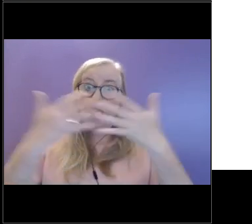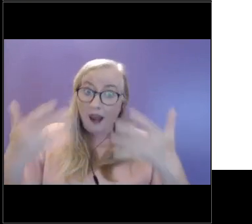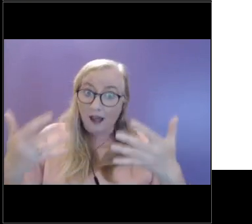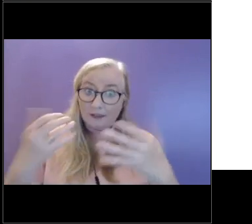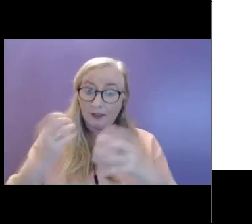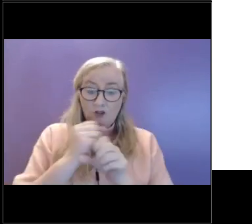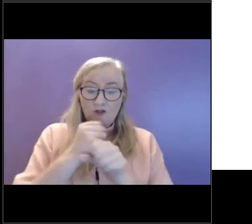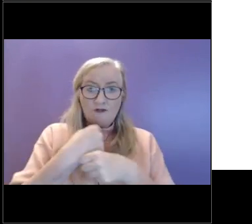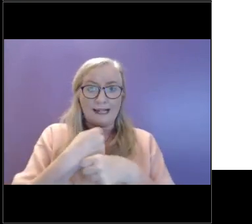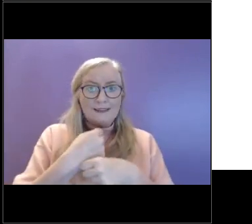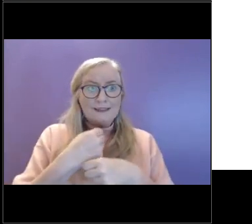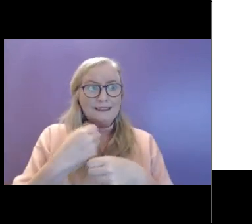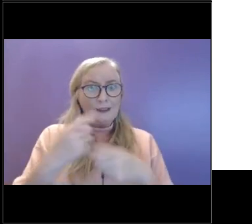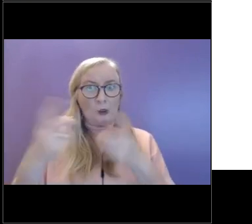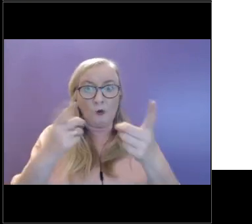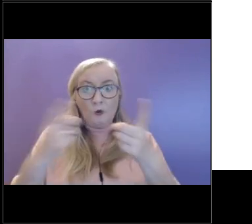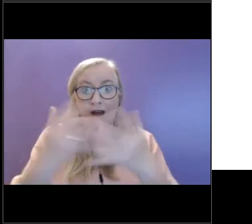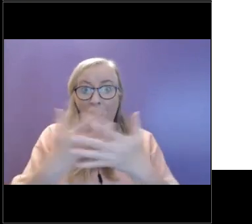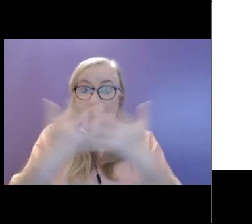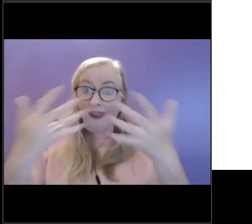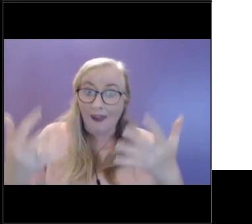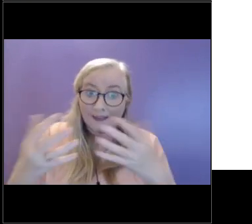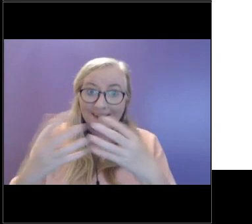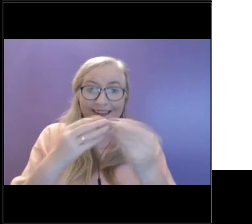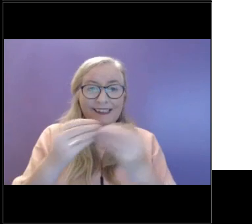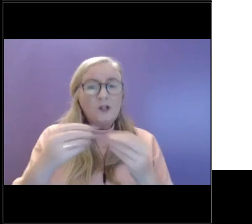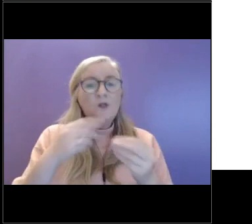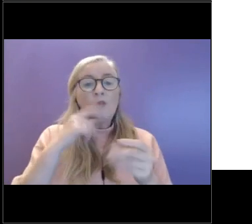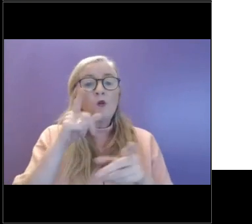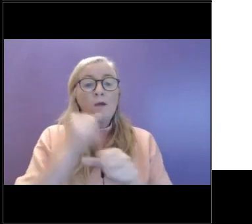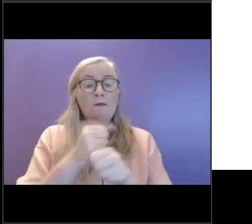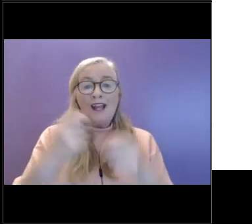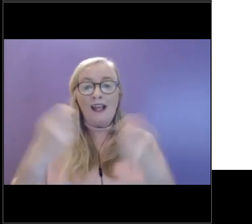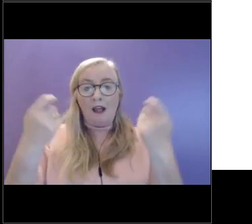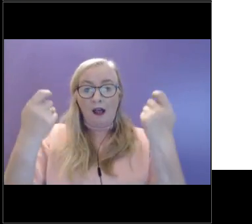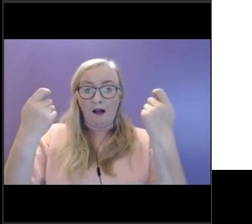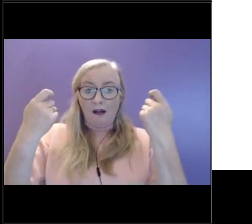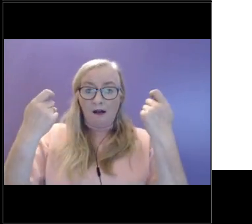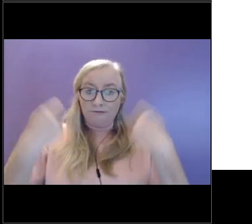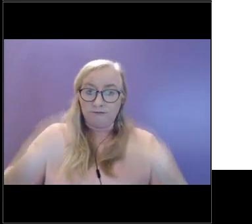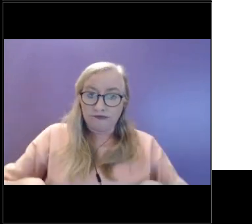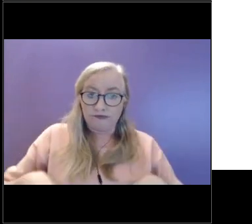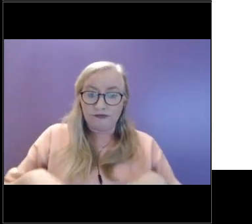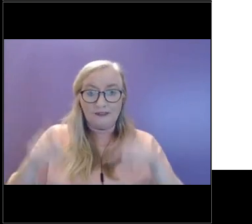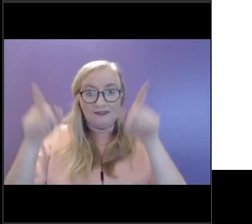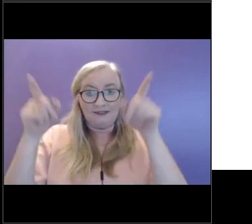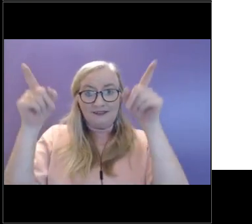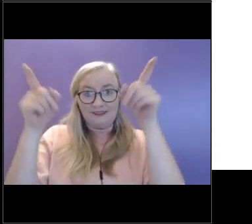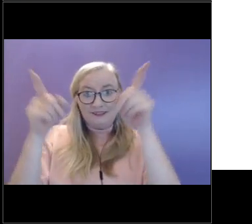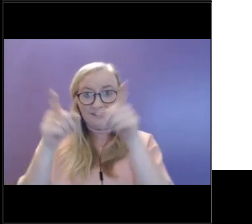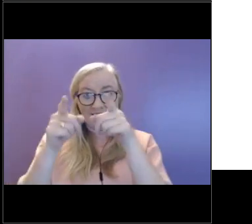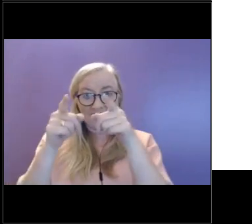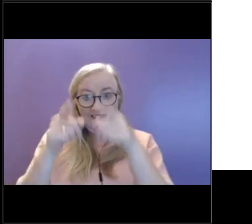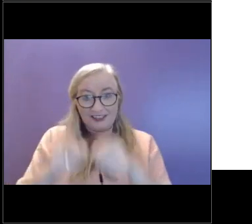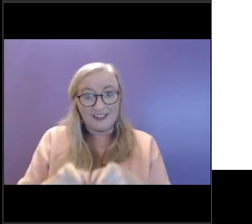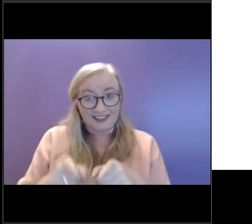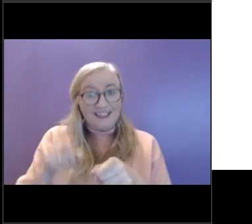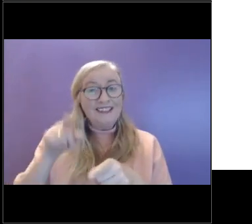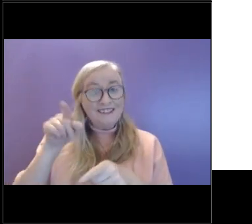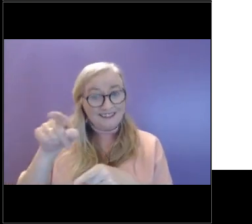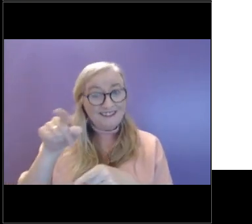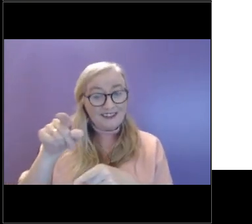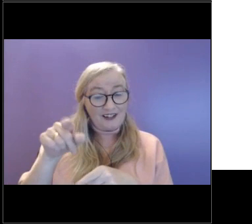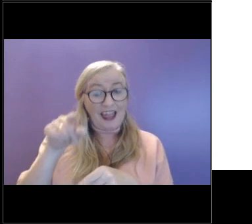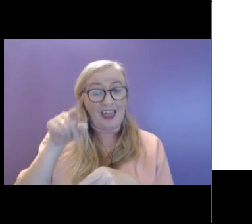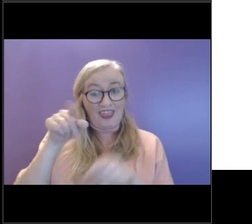juggling a lot of things. And we talk about the exhaustion funnel, which is an idea developed by Mary Ansberg in Stockholm. And it kind of